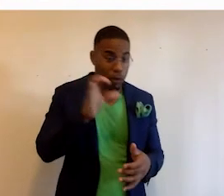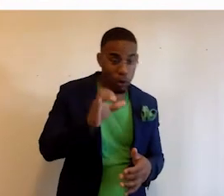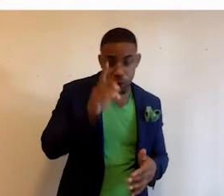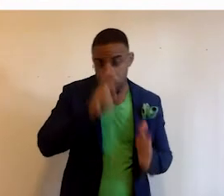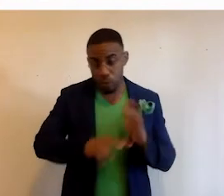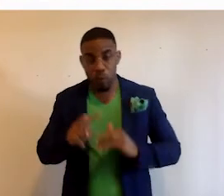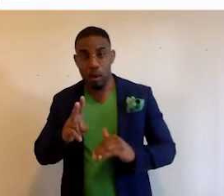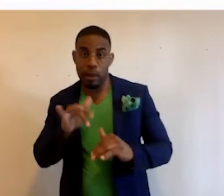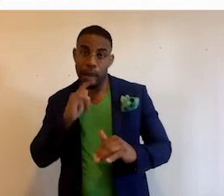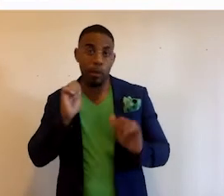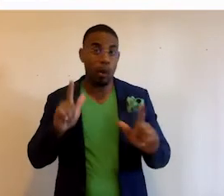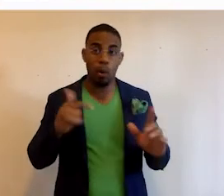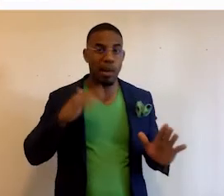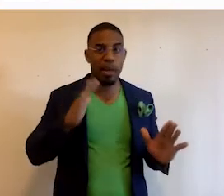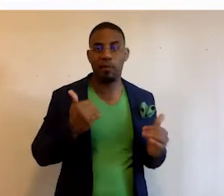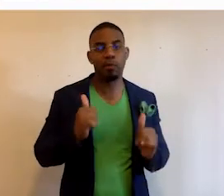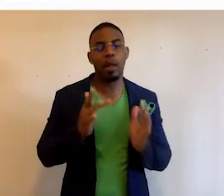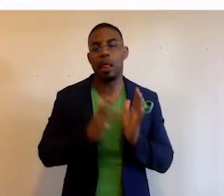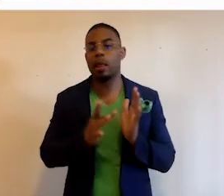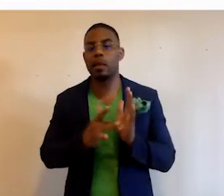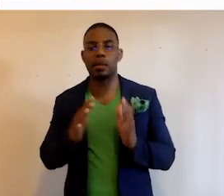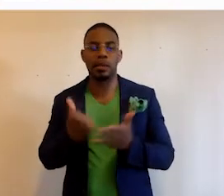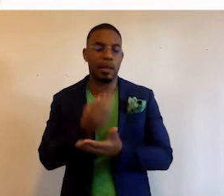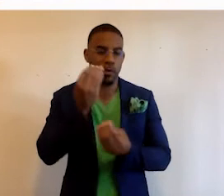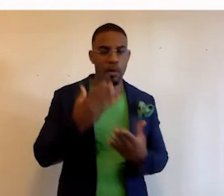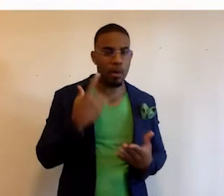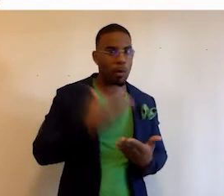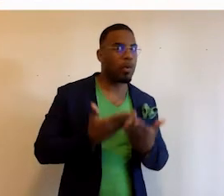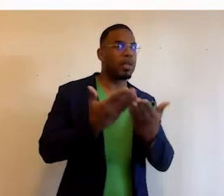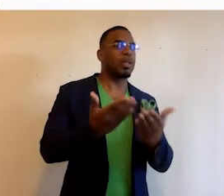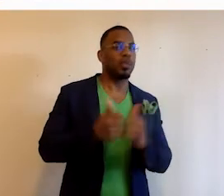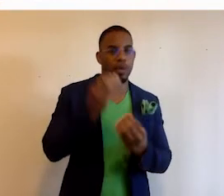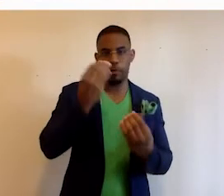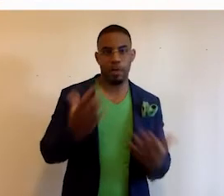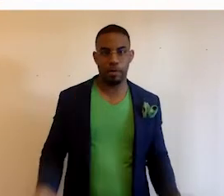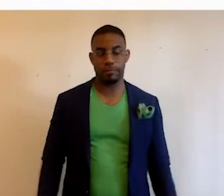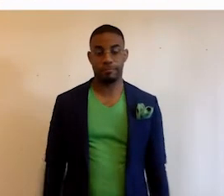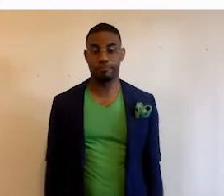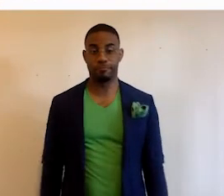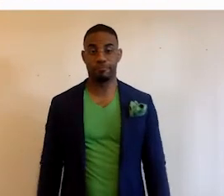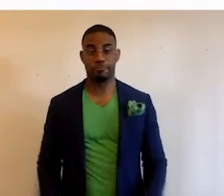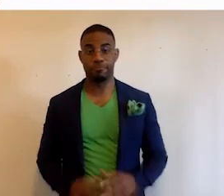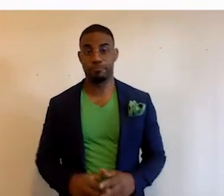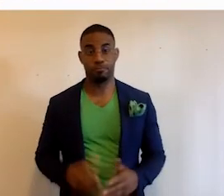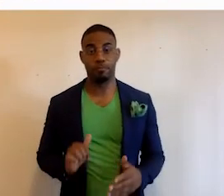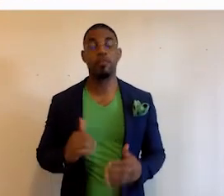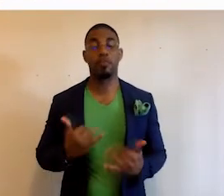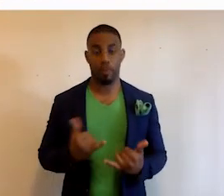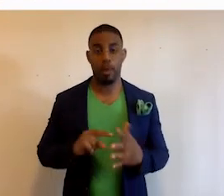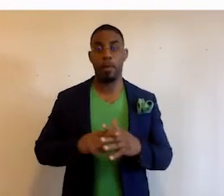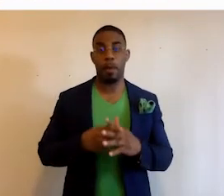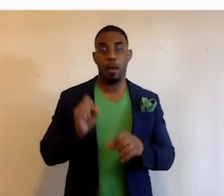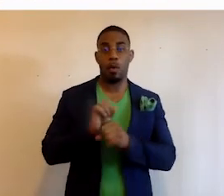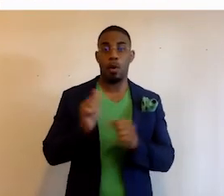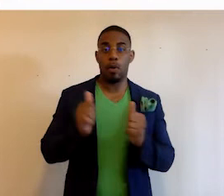and explore it. But that was all we've never tried to gather information or present you with information. We have begun working